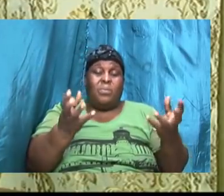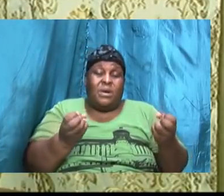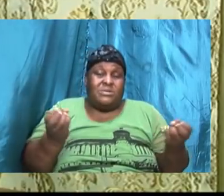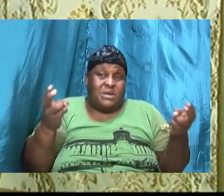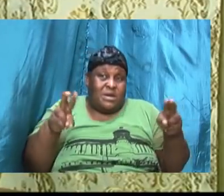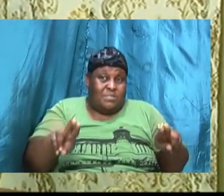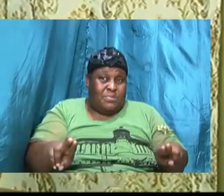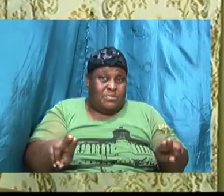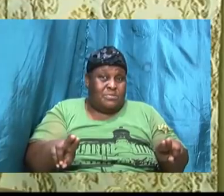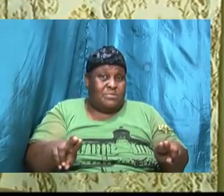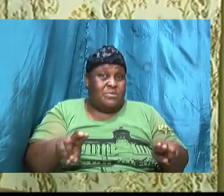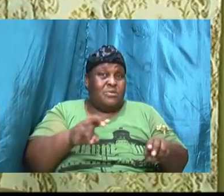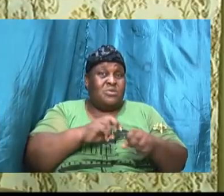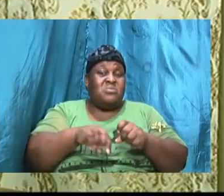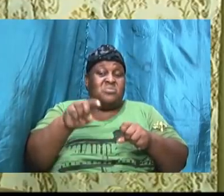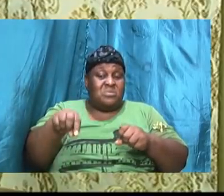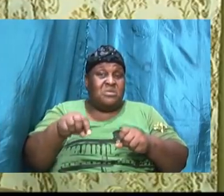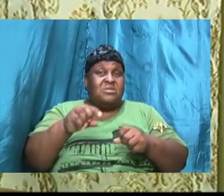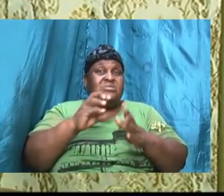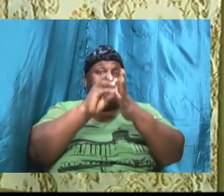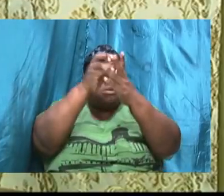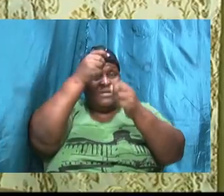revealed to Abraham